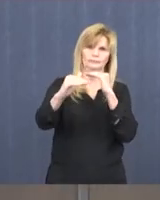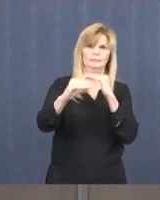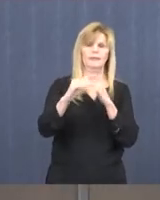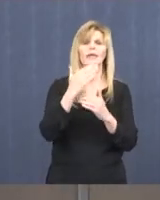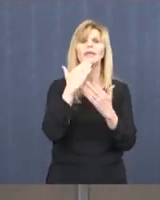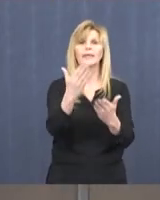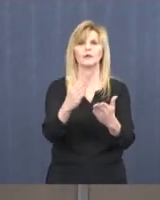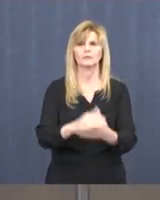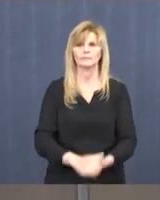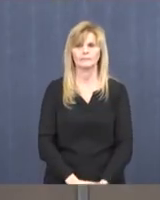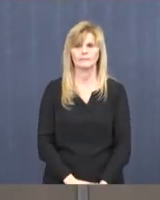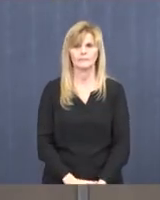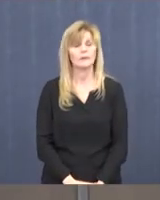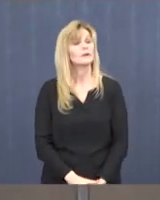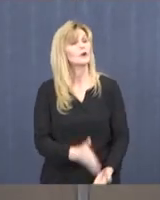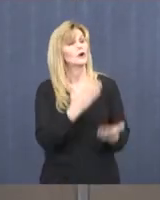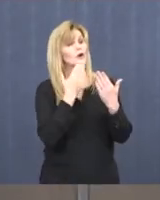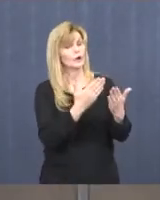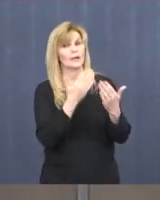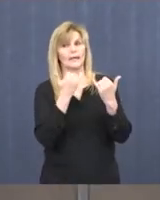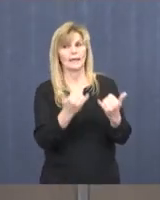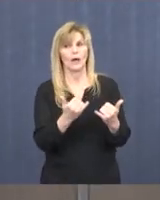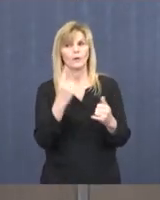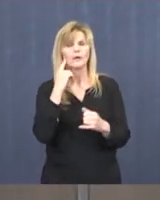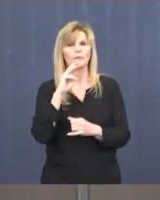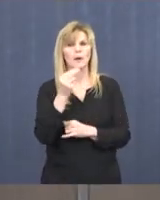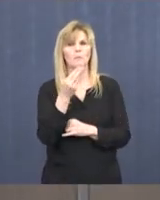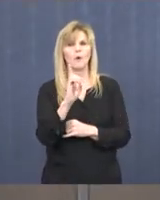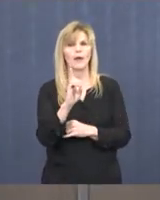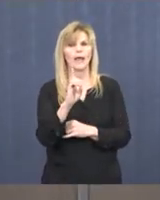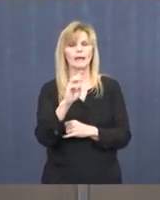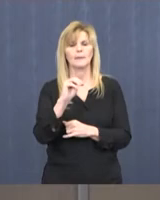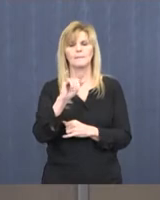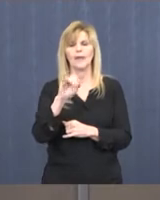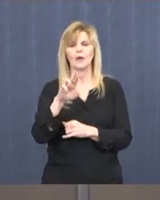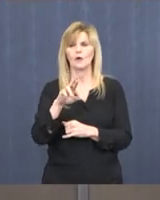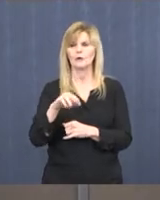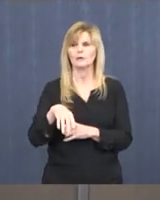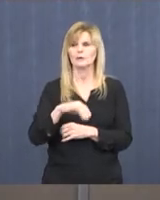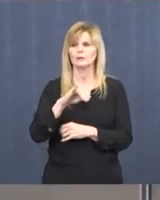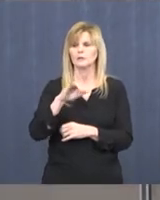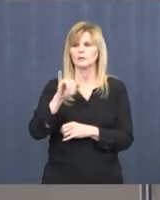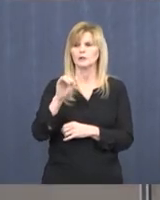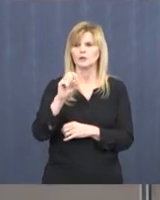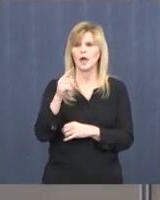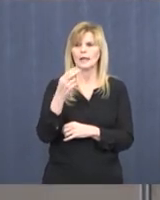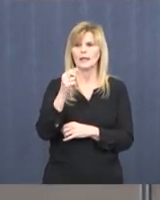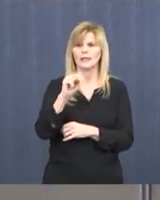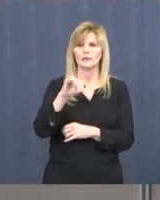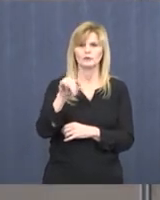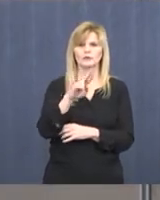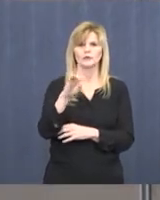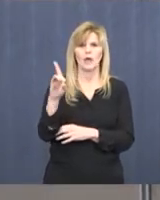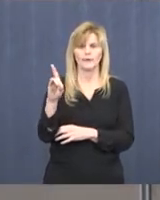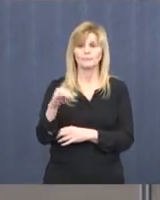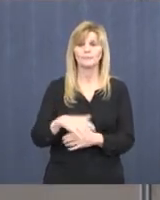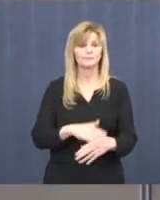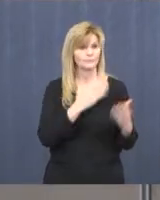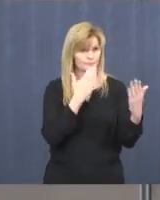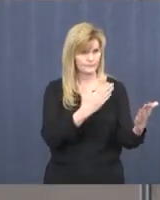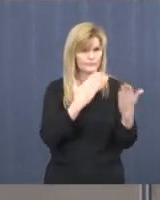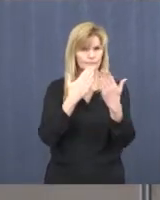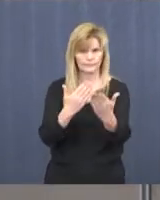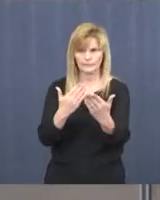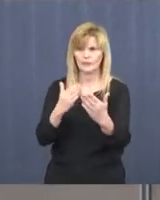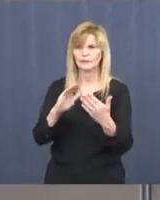Very good. And now we do get to hear from our Moorhead Mayor, Jonathan Judd. Thank you, Mayor Mahoney. Thank you to the